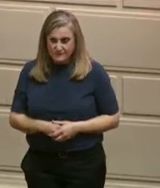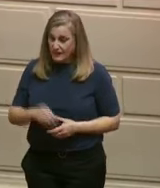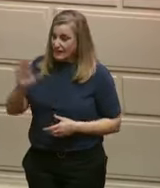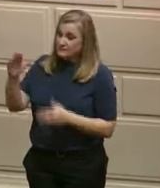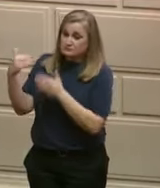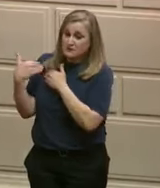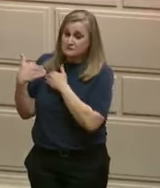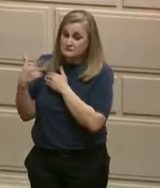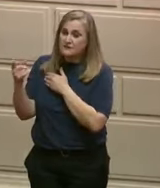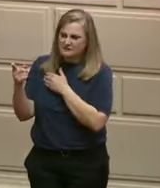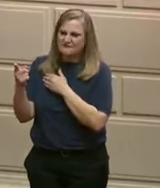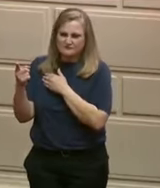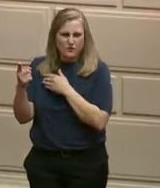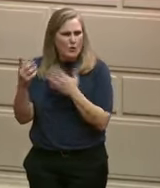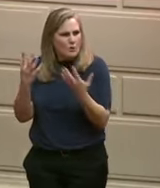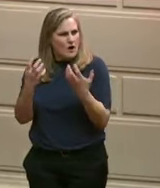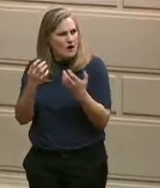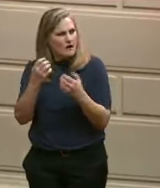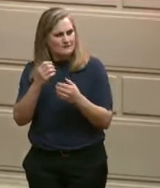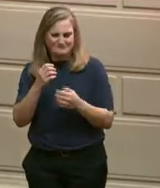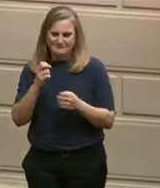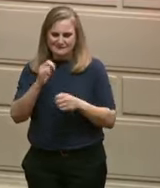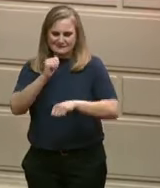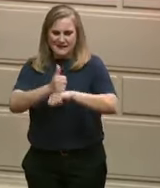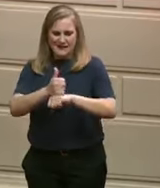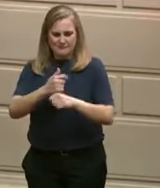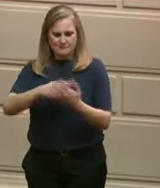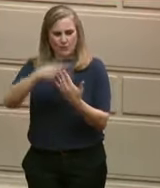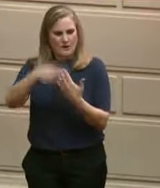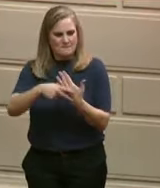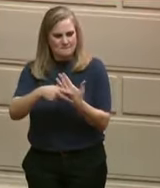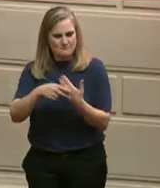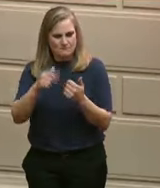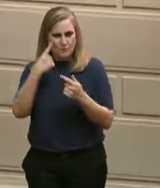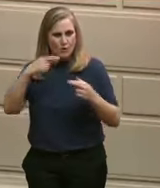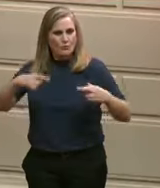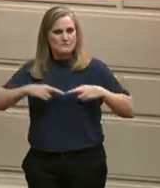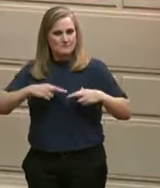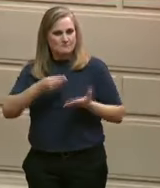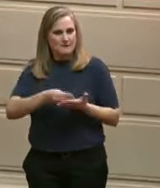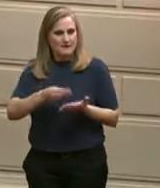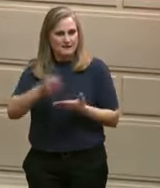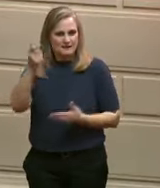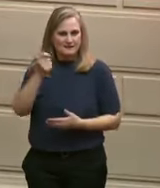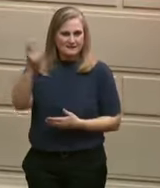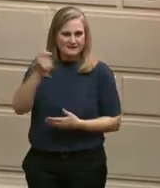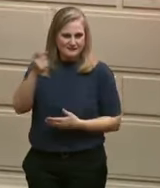a new voluntary retirement savings program. Treasurer, thank you for your leadership.